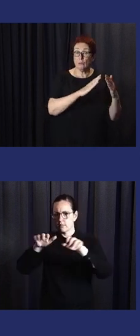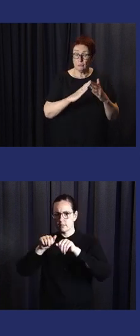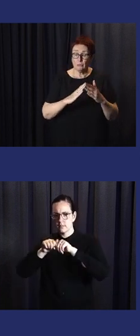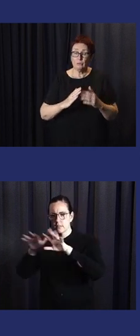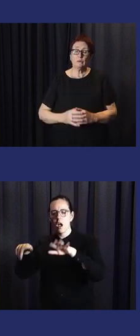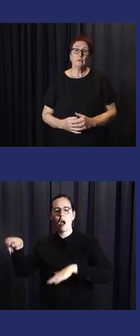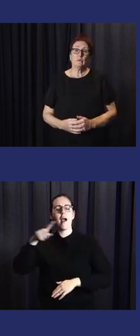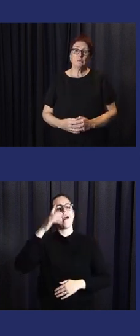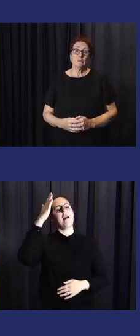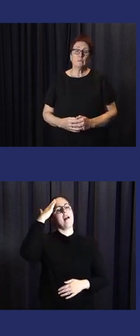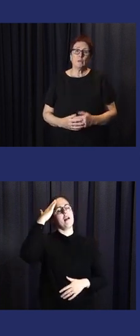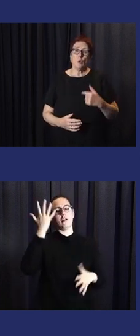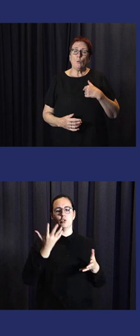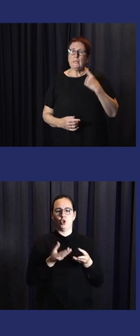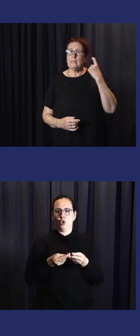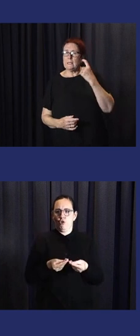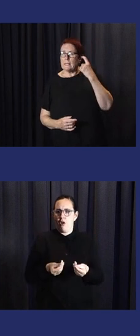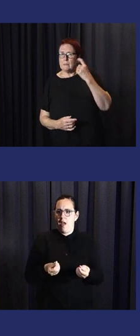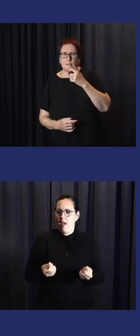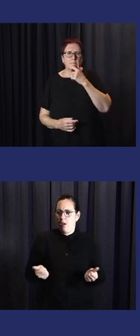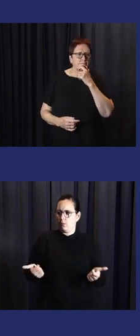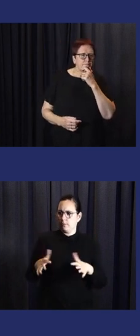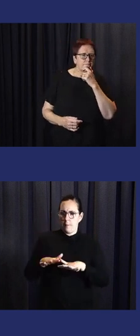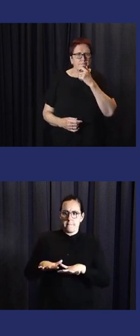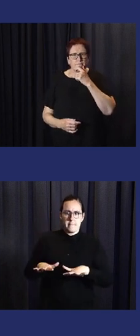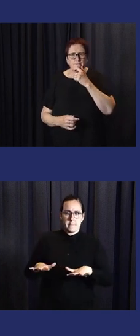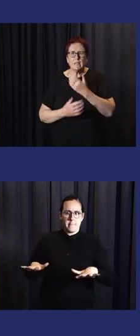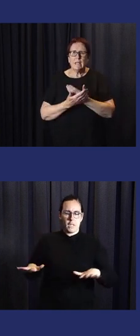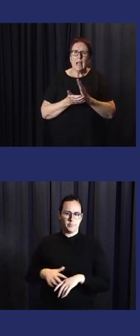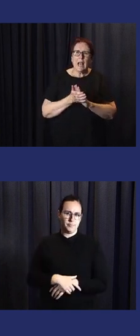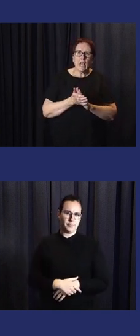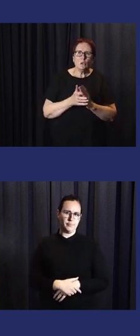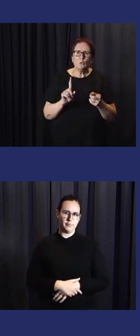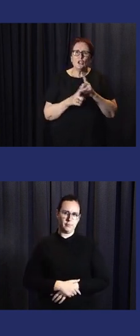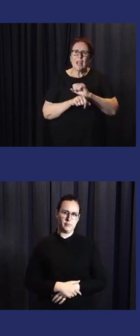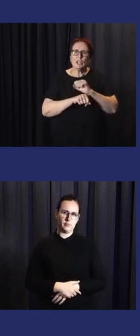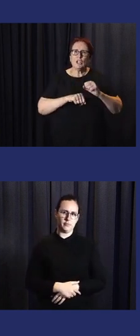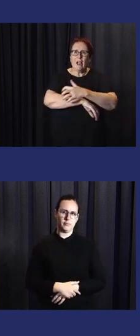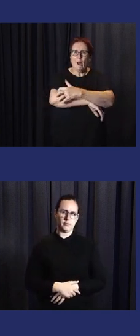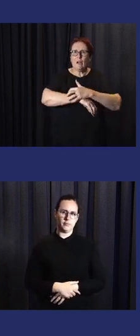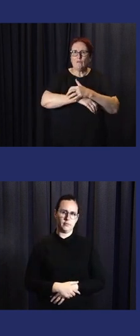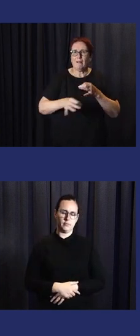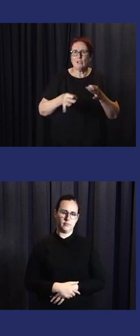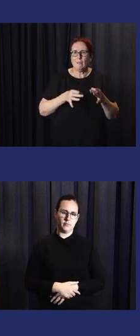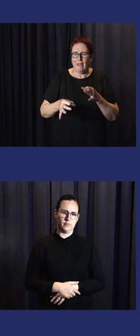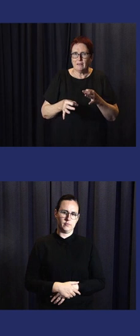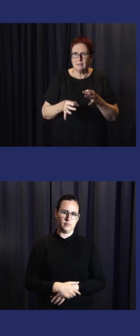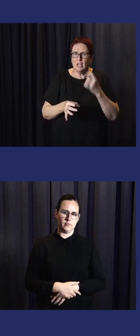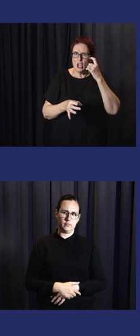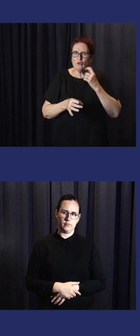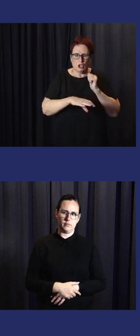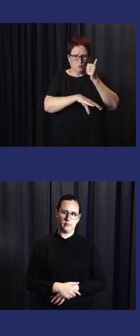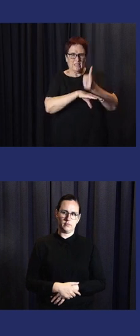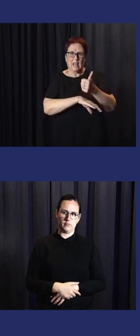for the early action. And as the locality, we consider to